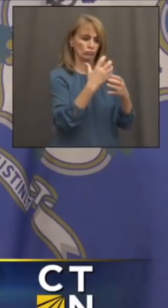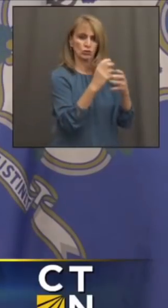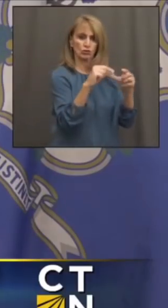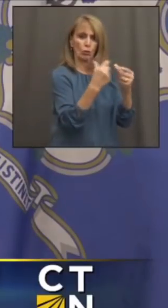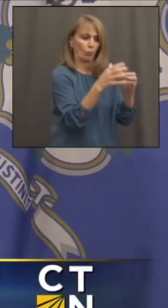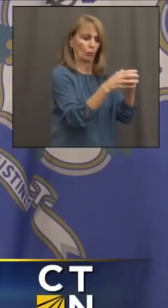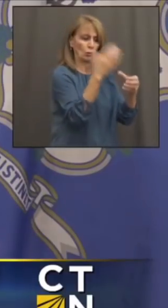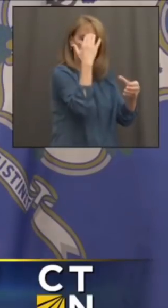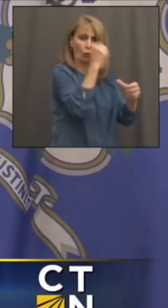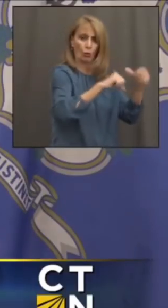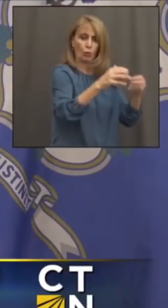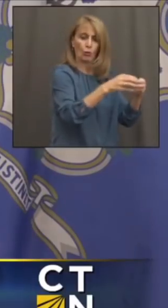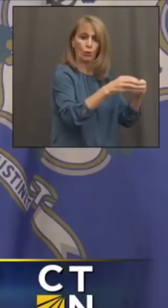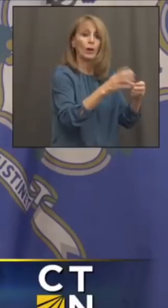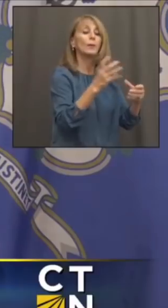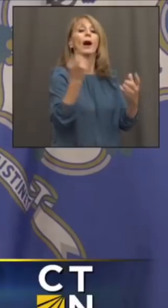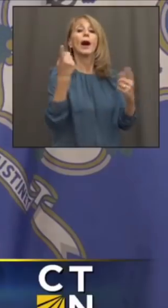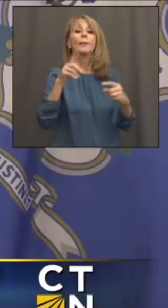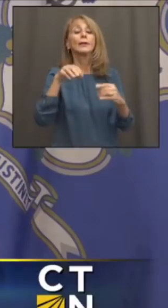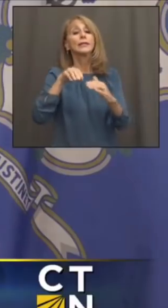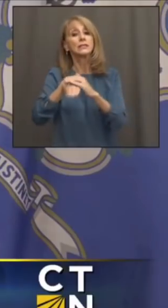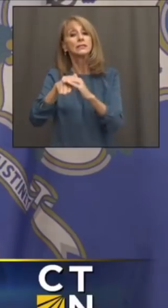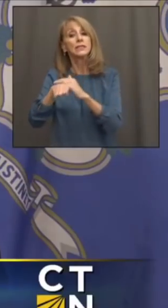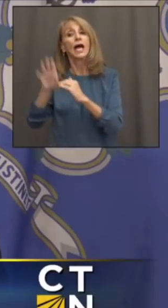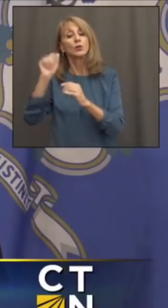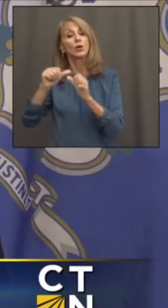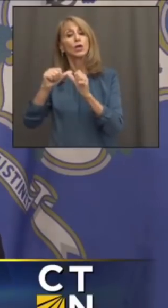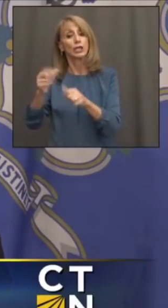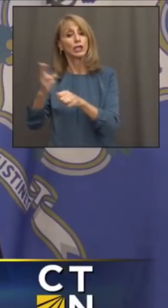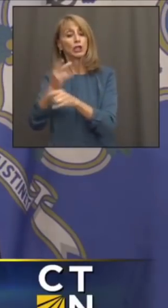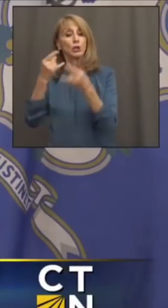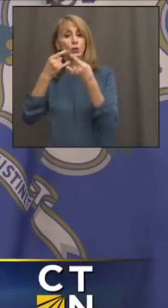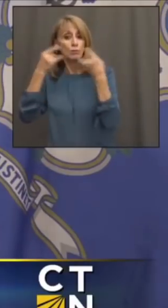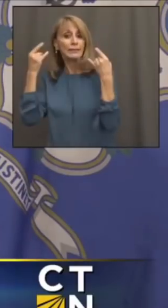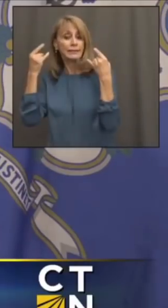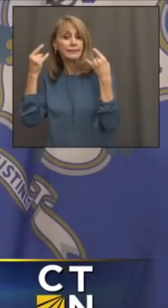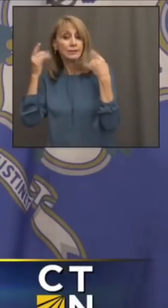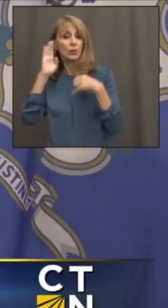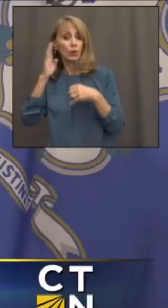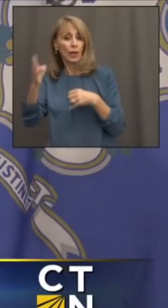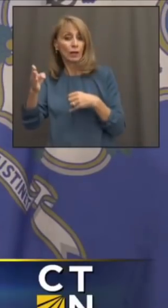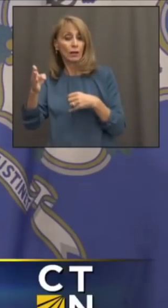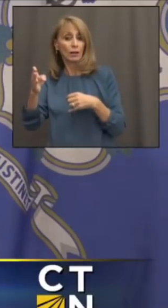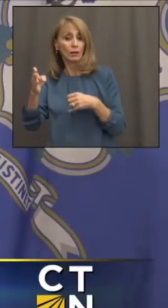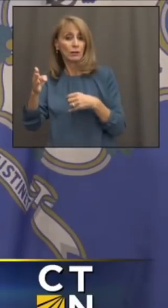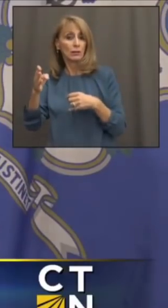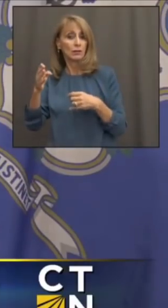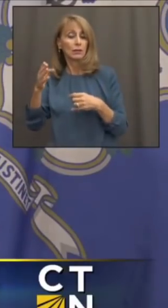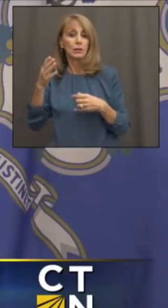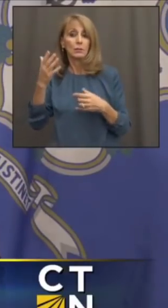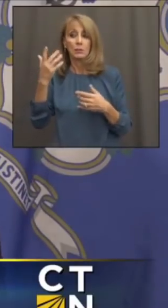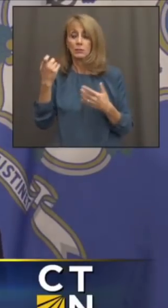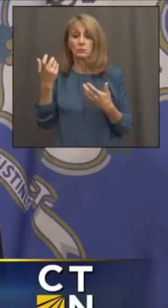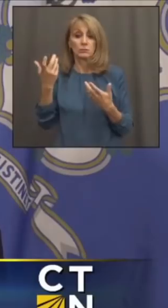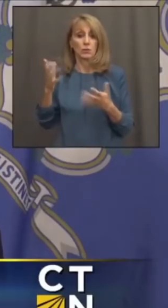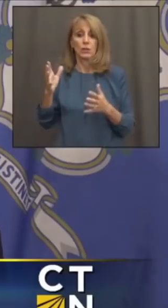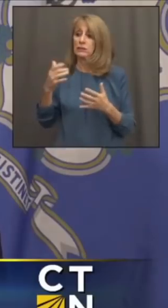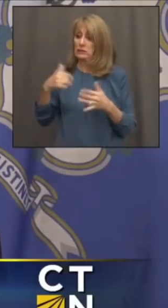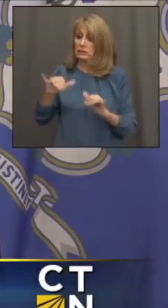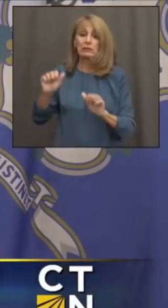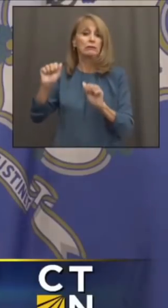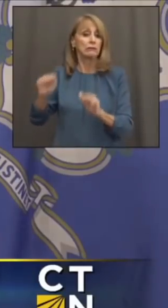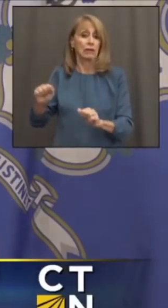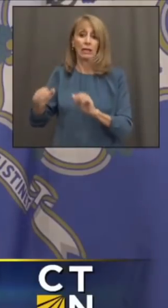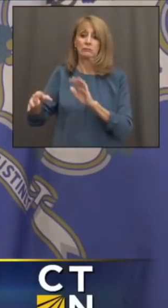think inside they will be wearing the mask a little bit longer, much less likely to suffer complications, as we know, can. But they can still get